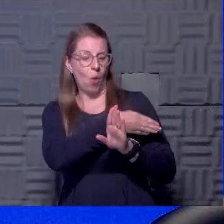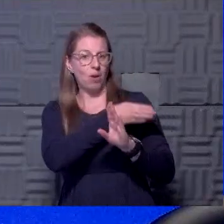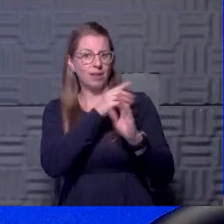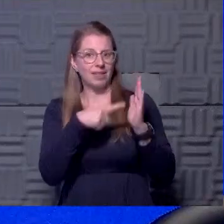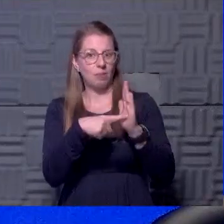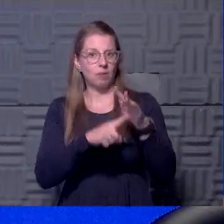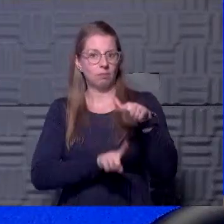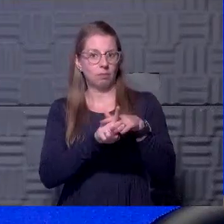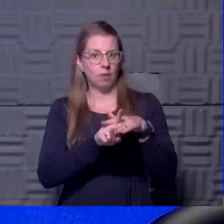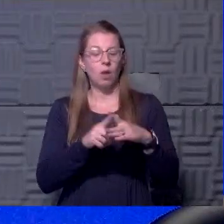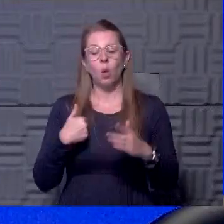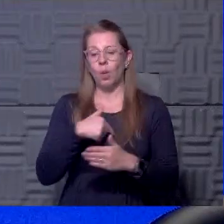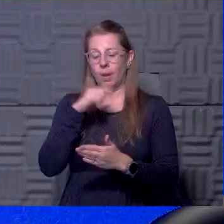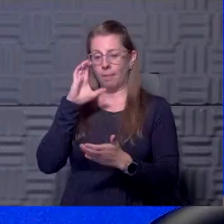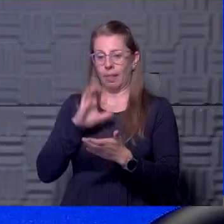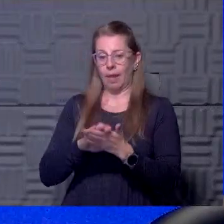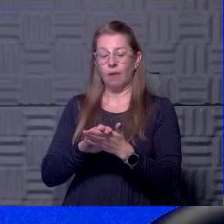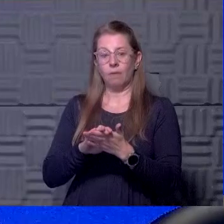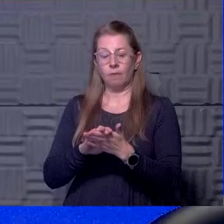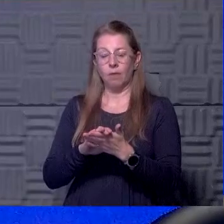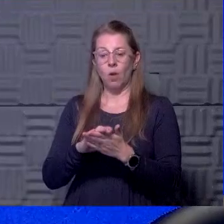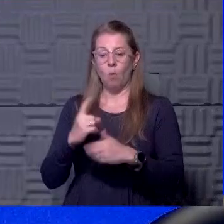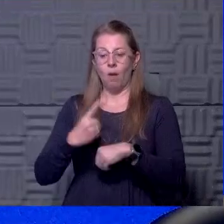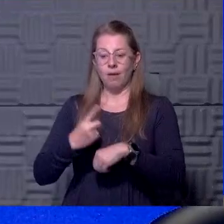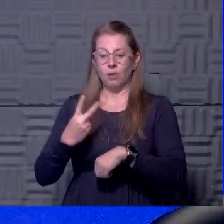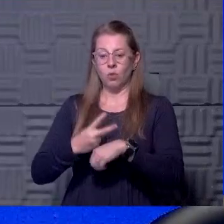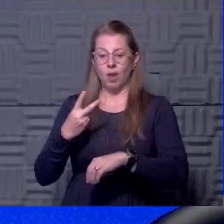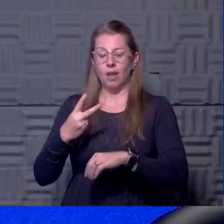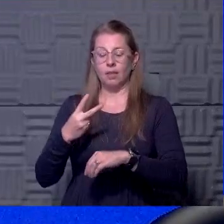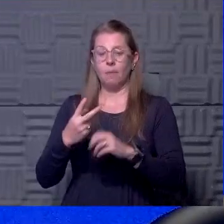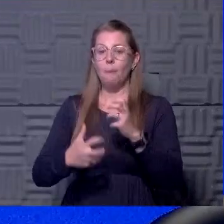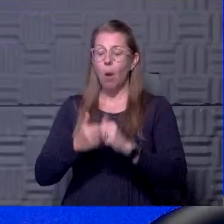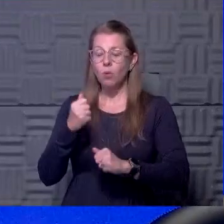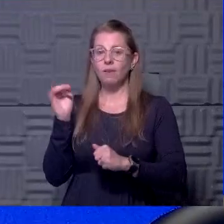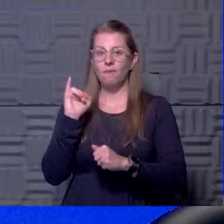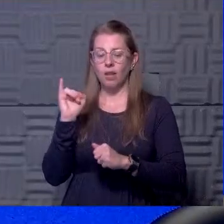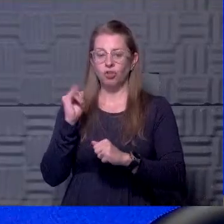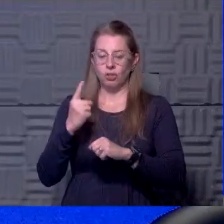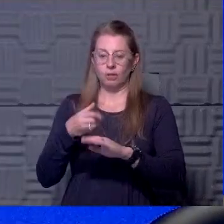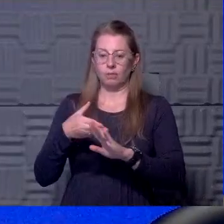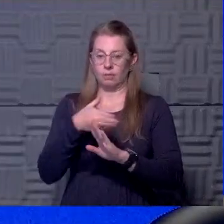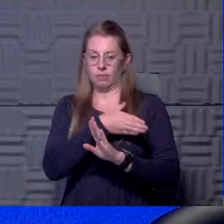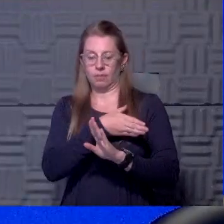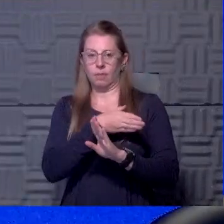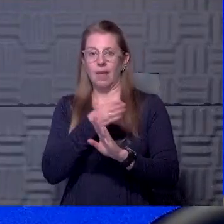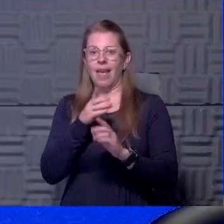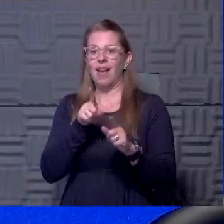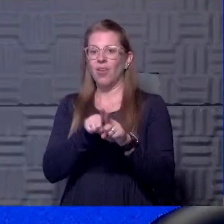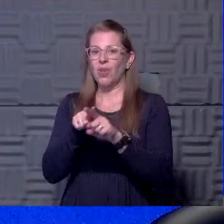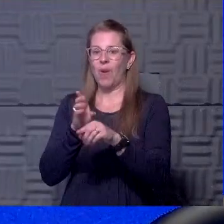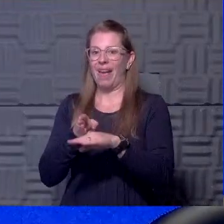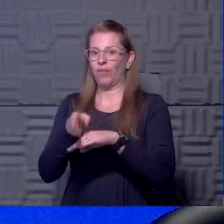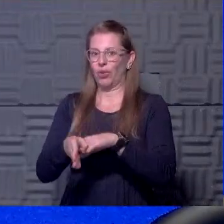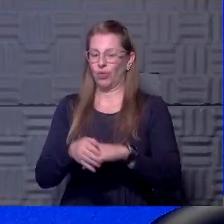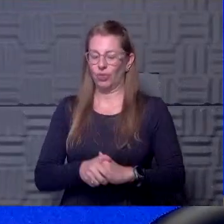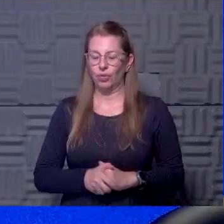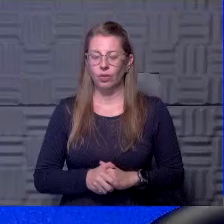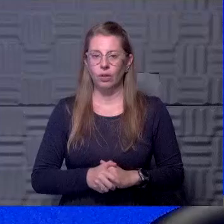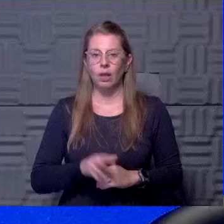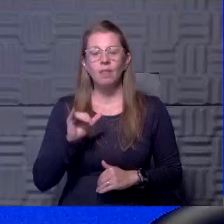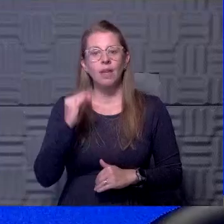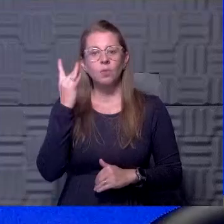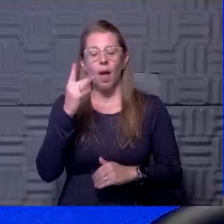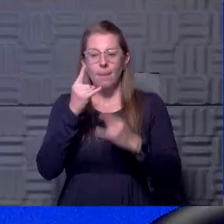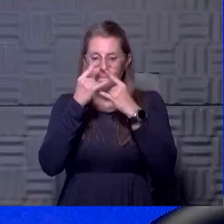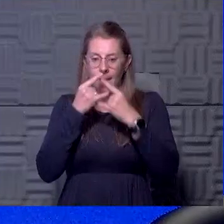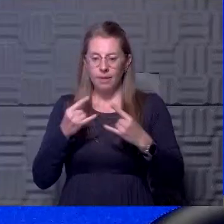all. Uh, but we believe that you are most infectious one to two days prior to any symptoms to one to two days after. that is why masking for